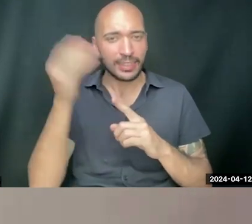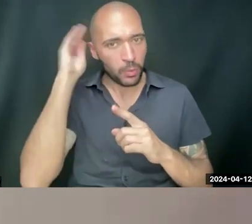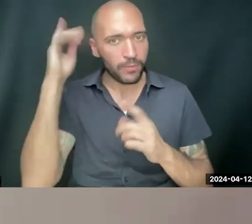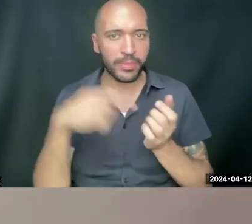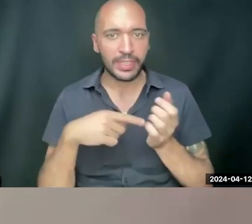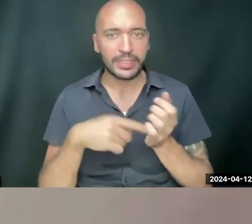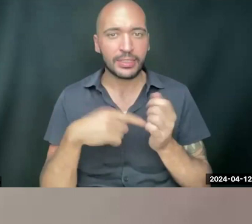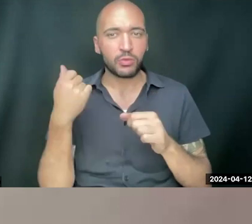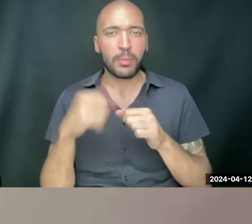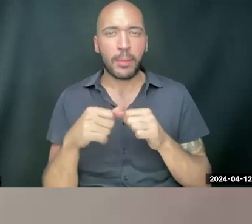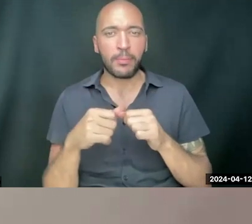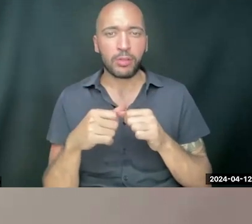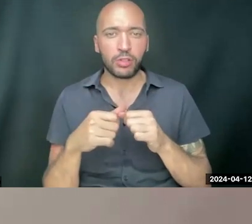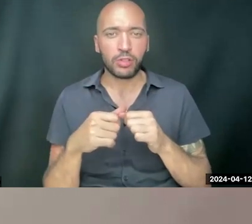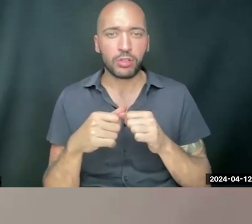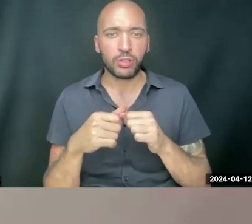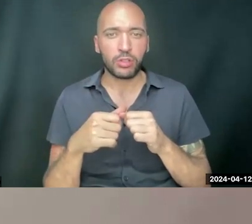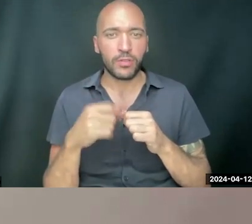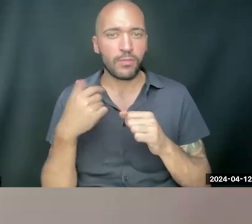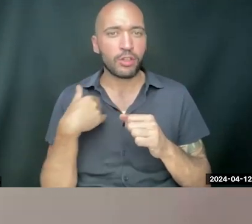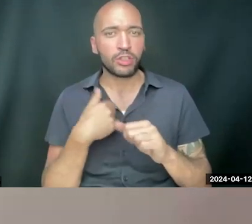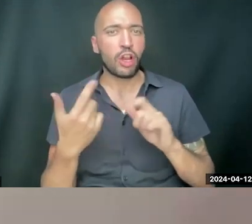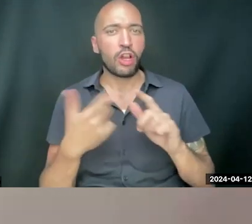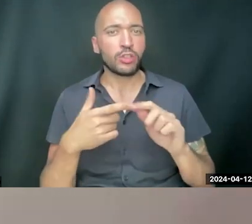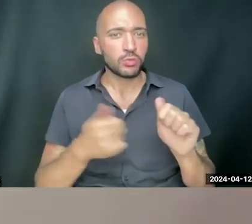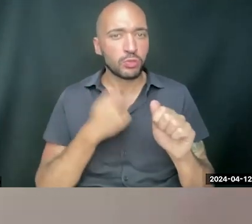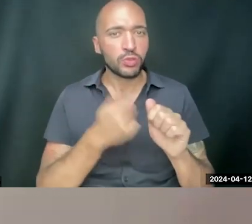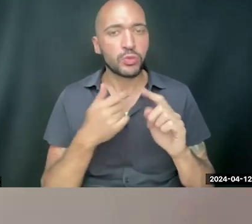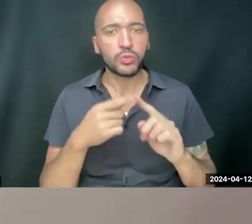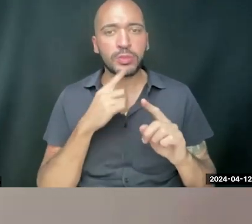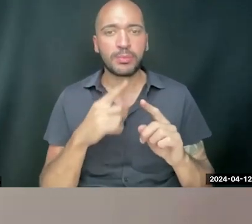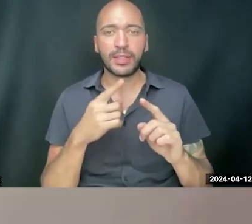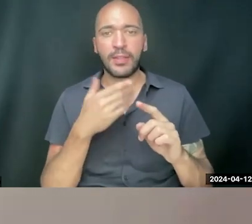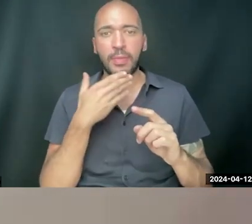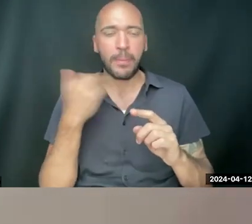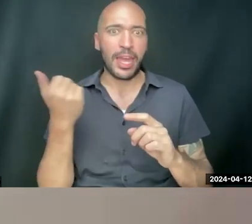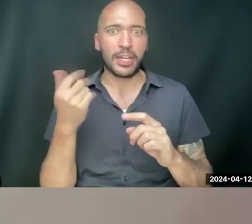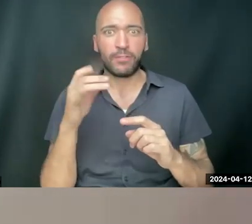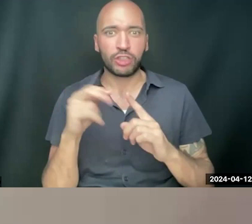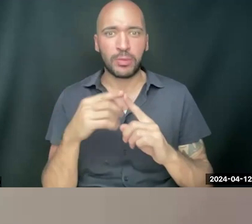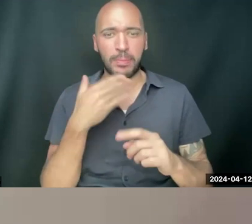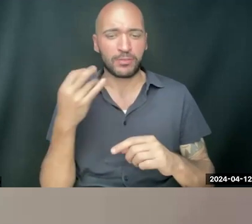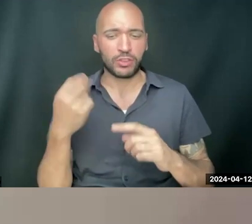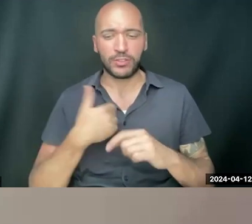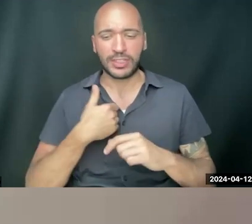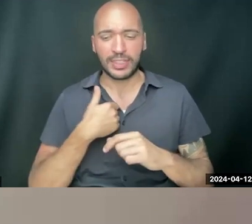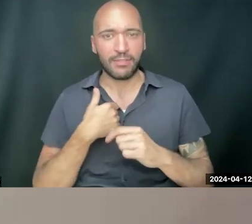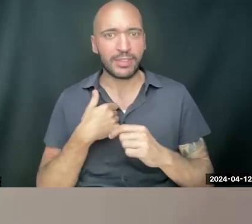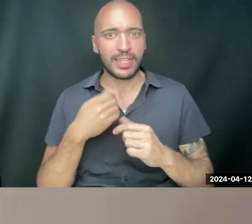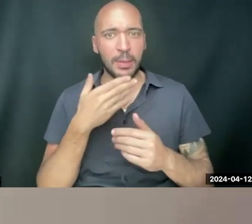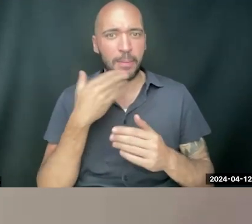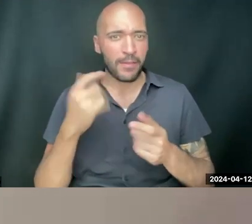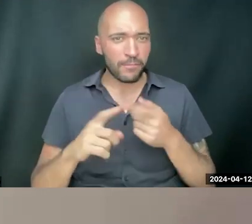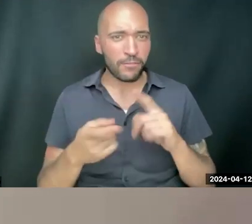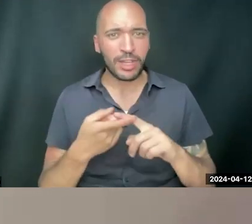be, um, for us all to pursue to be, the better versions or the best versions of ourselves and better friends